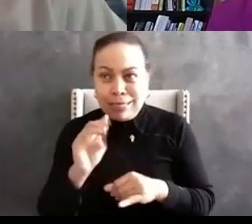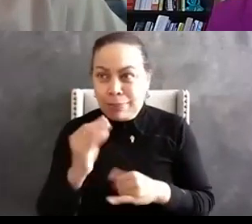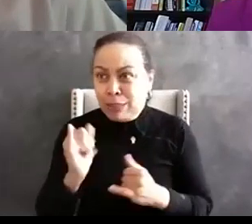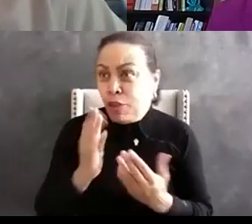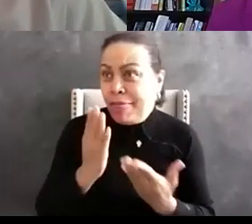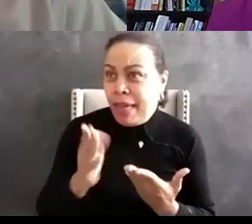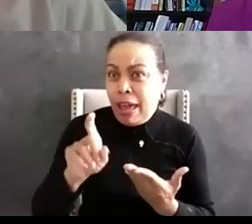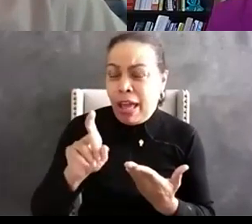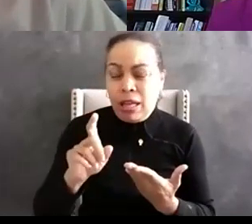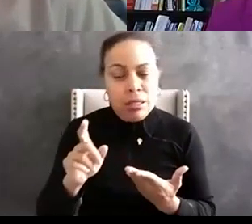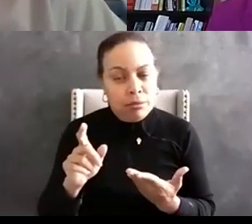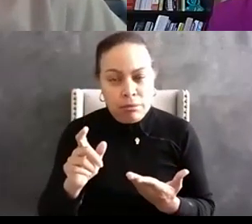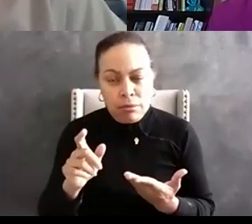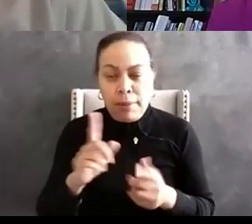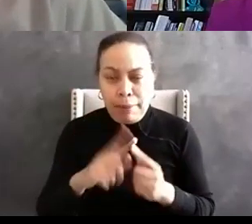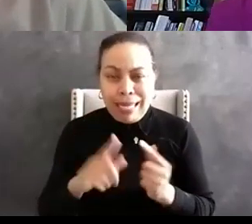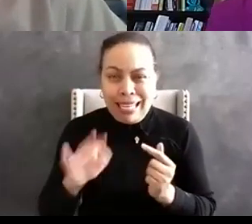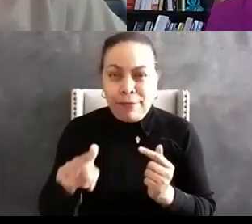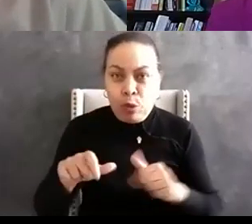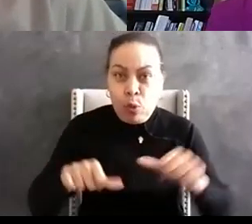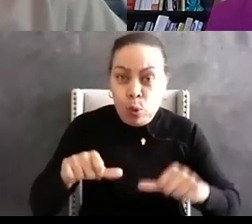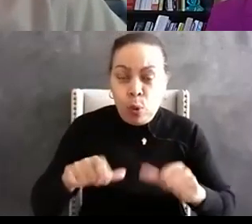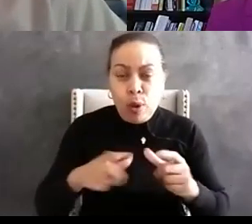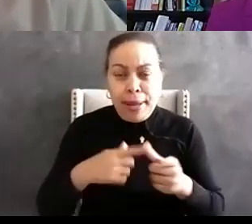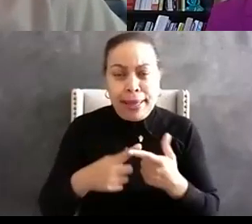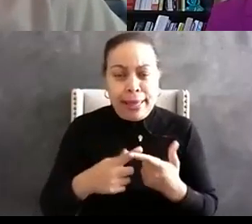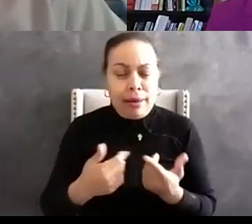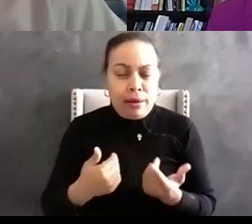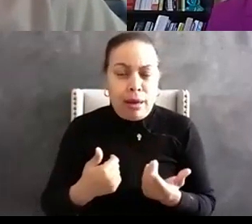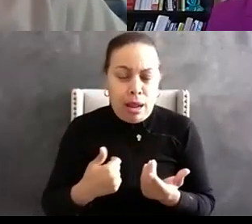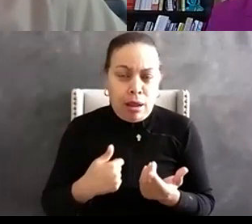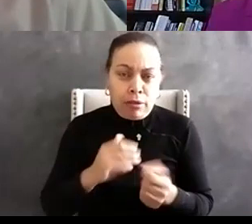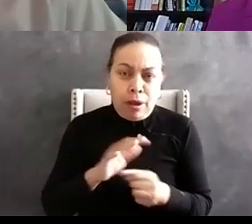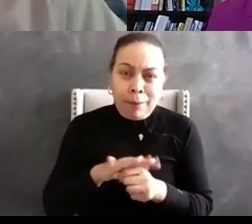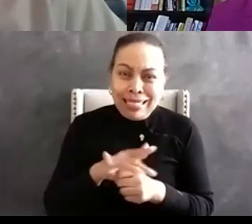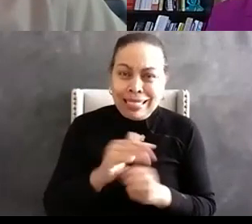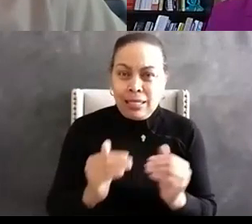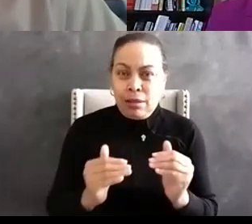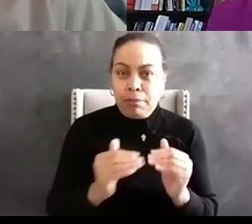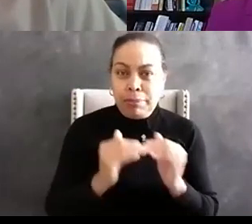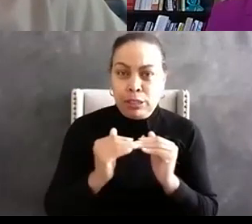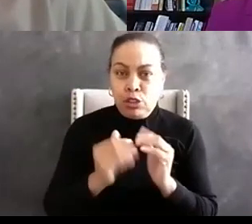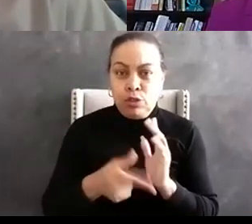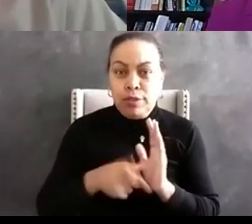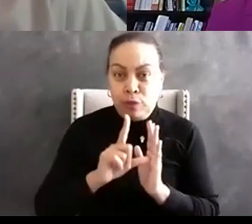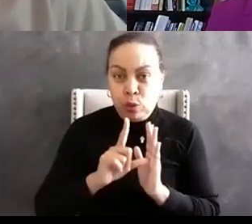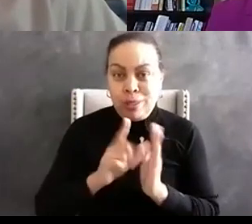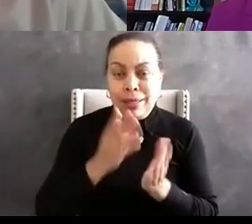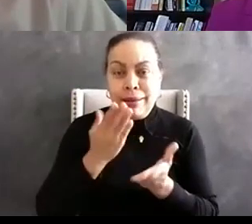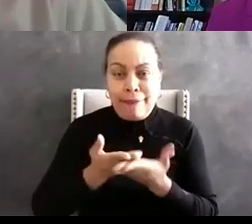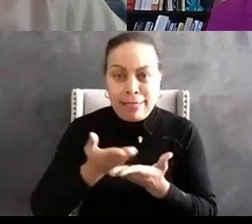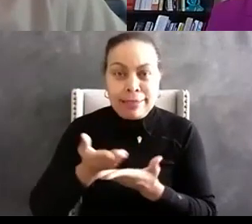but if we are there is certainly um peer-reviewed um evidence